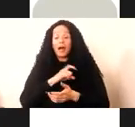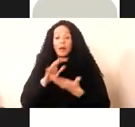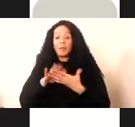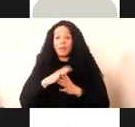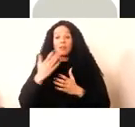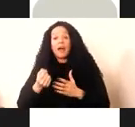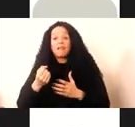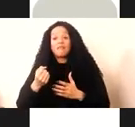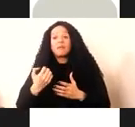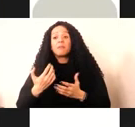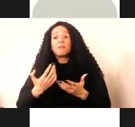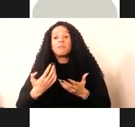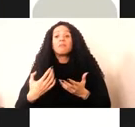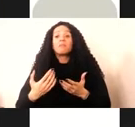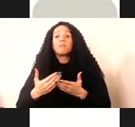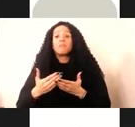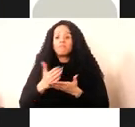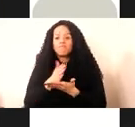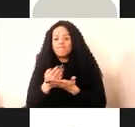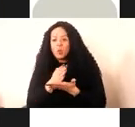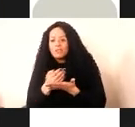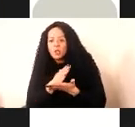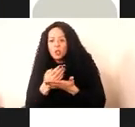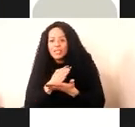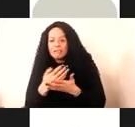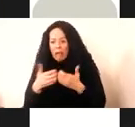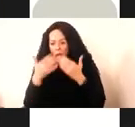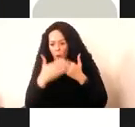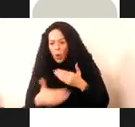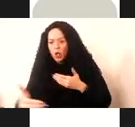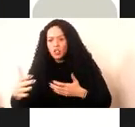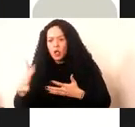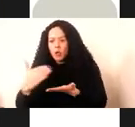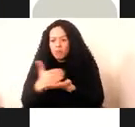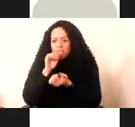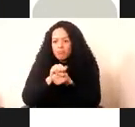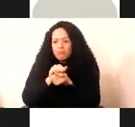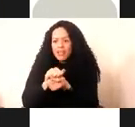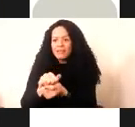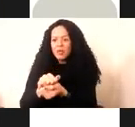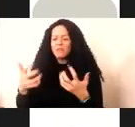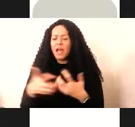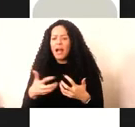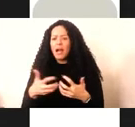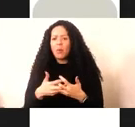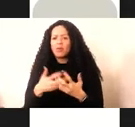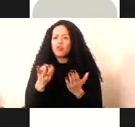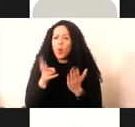the long term preservation. So that documentation is not only